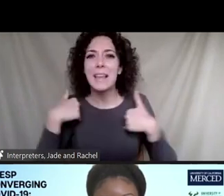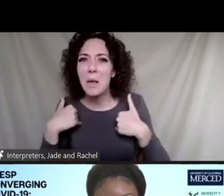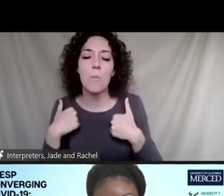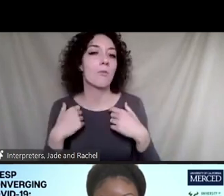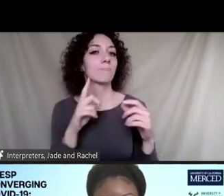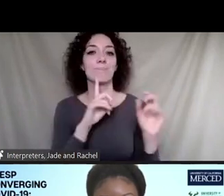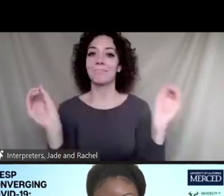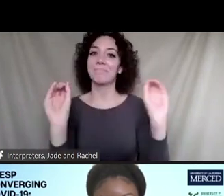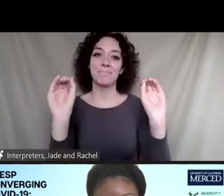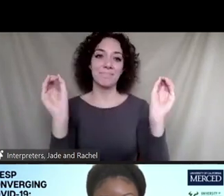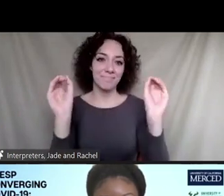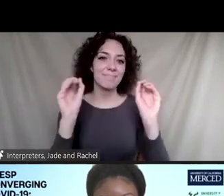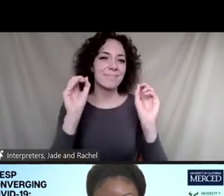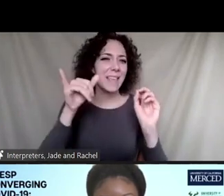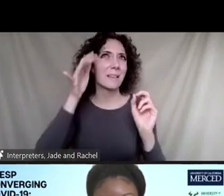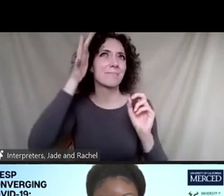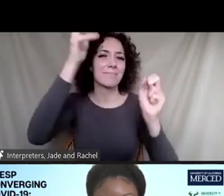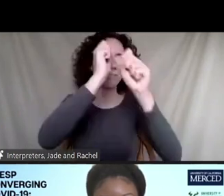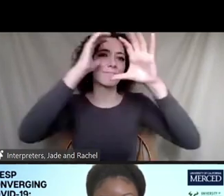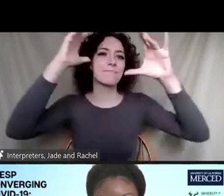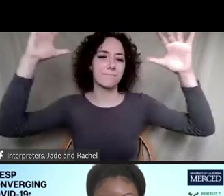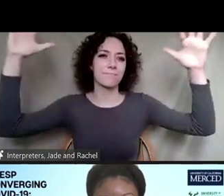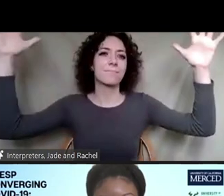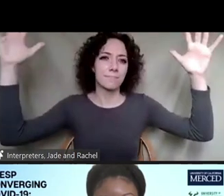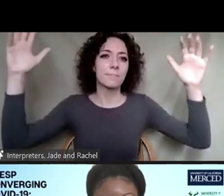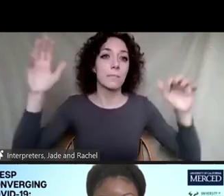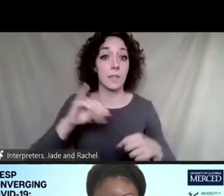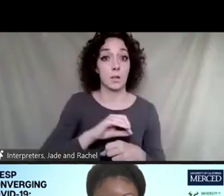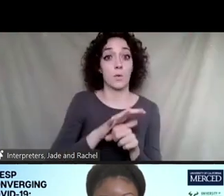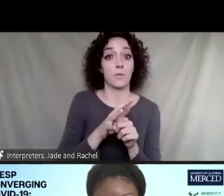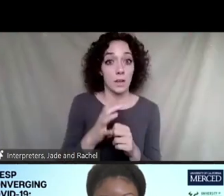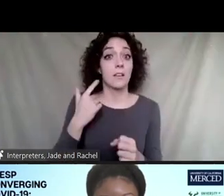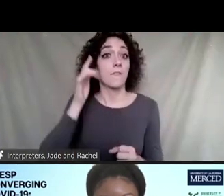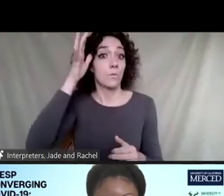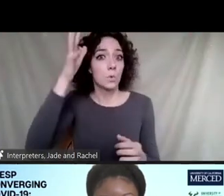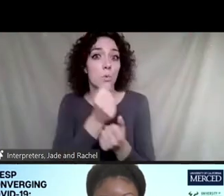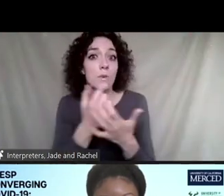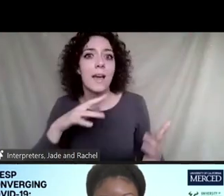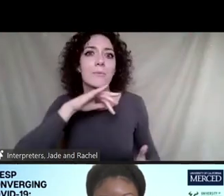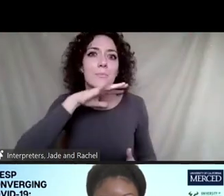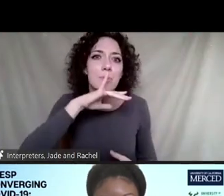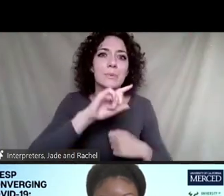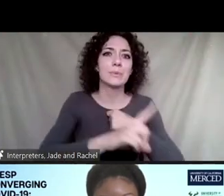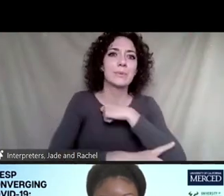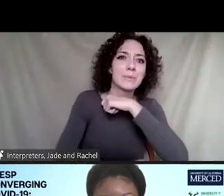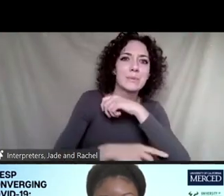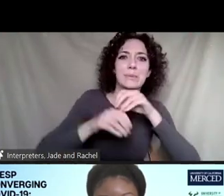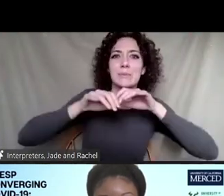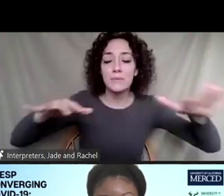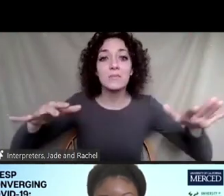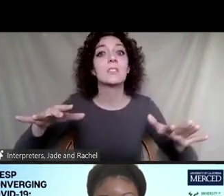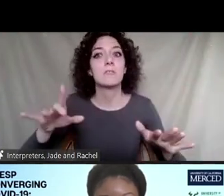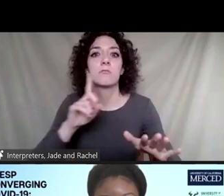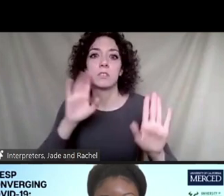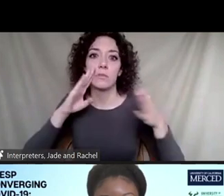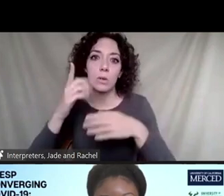In the context of COVID-19, the necessity of a future without pollution or waste is ever more apparent, particularly for Black, Hispanic, Indigenous,